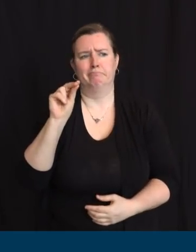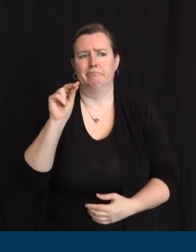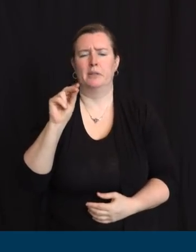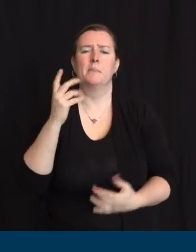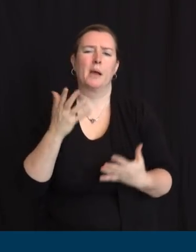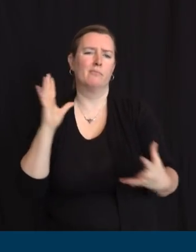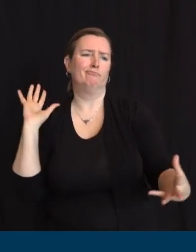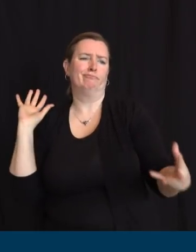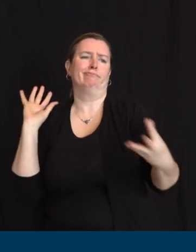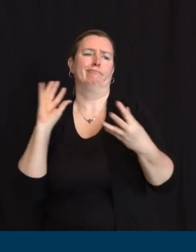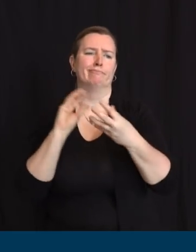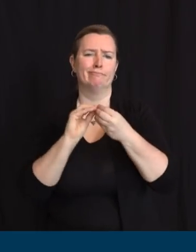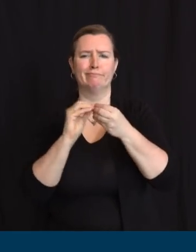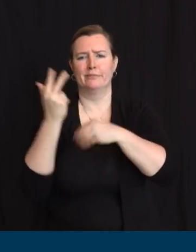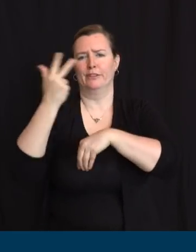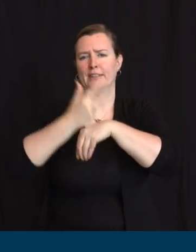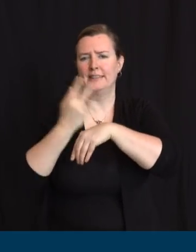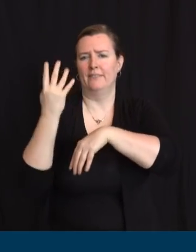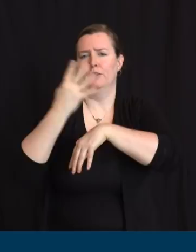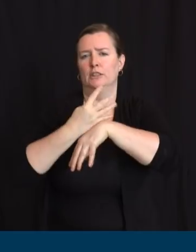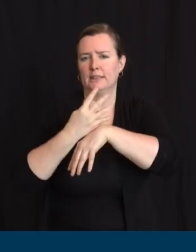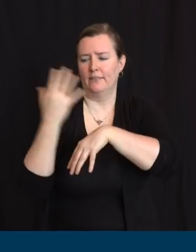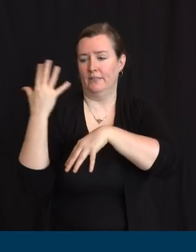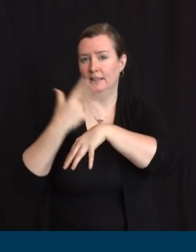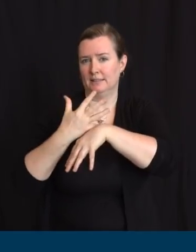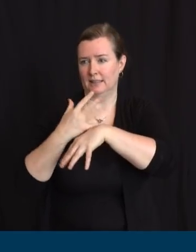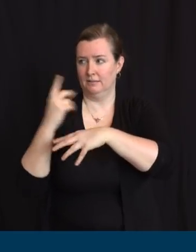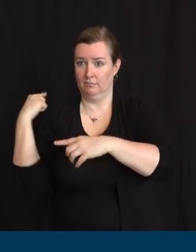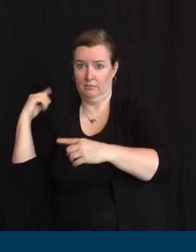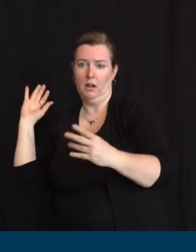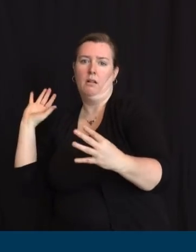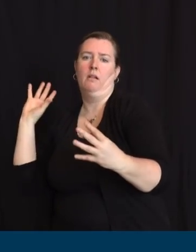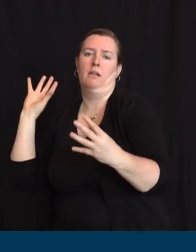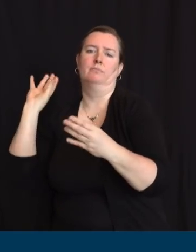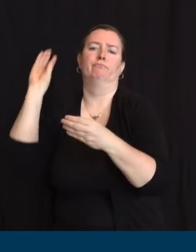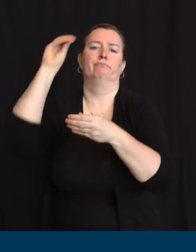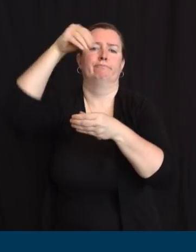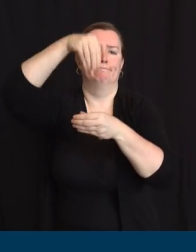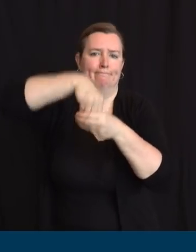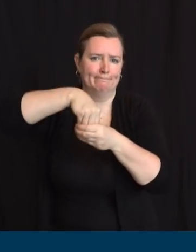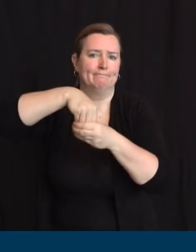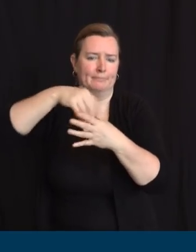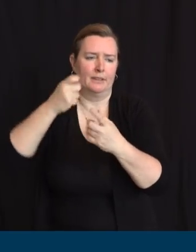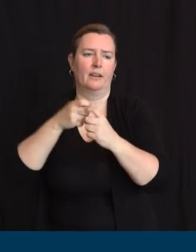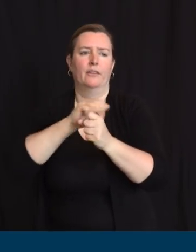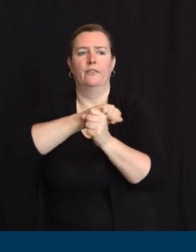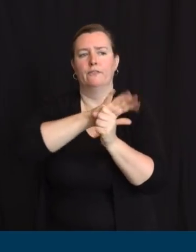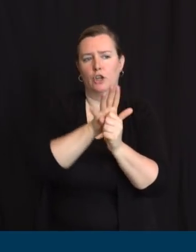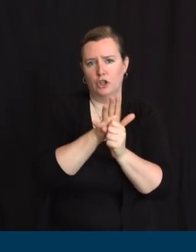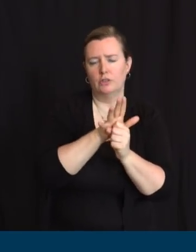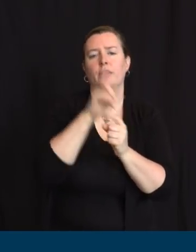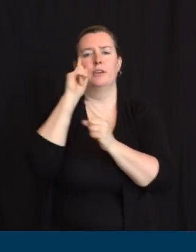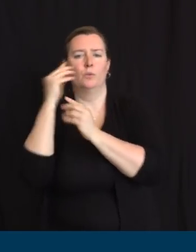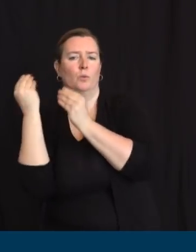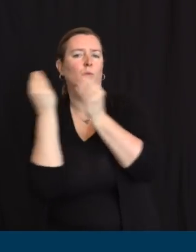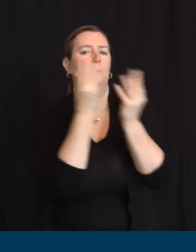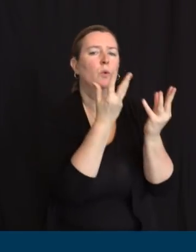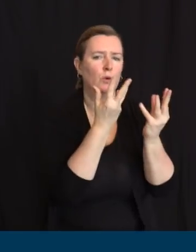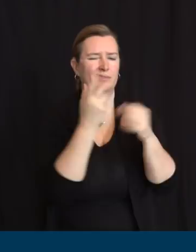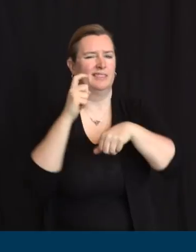of days and are now being reported. It does not make it any easier, regardless of when they left us, they have left us.